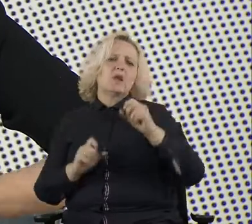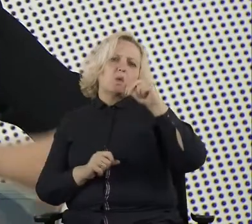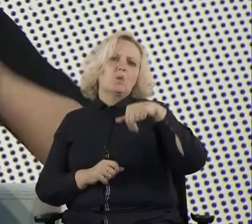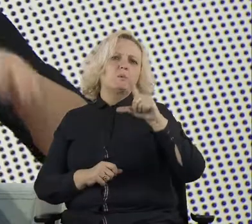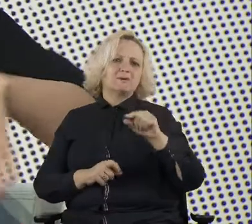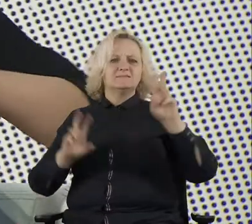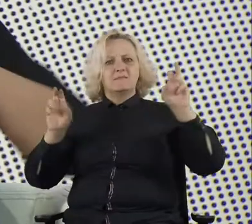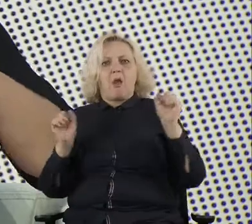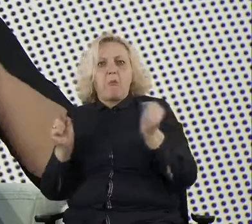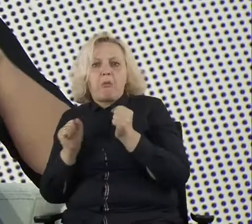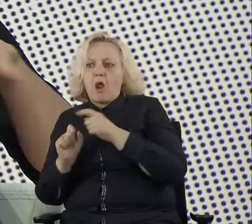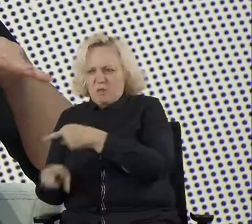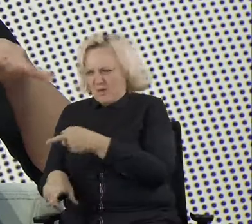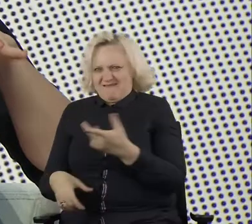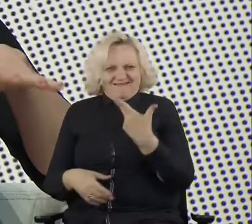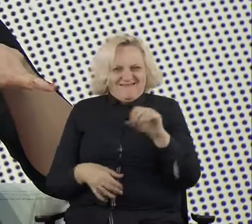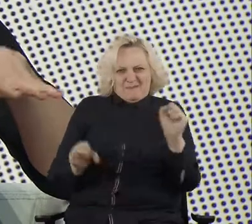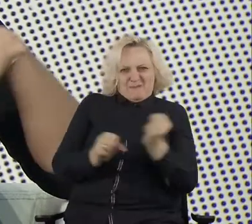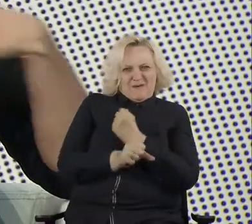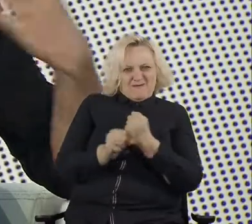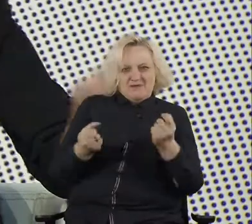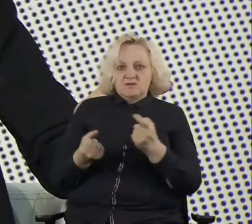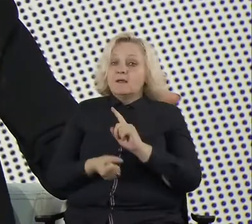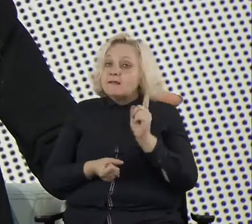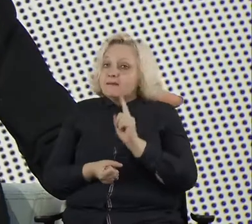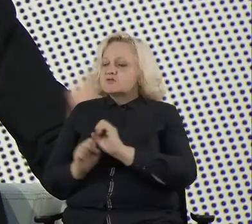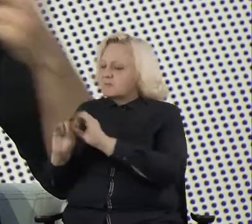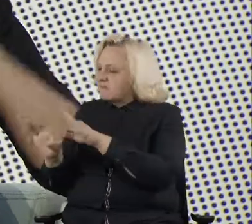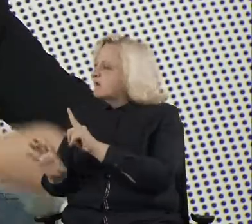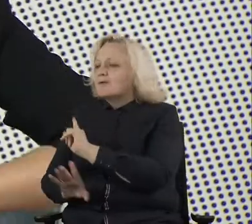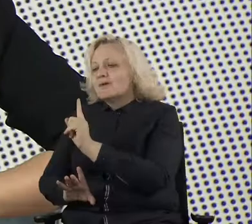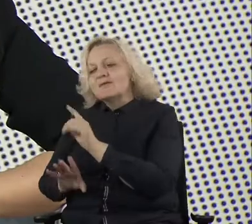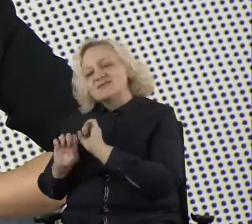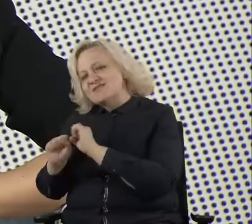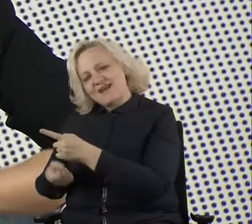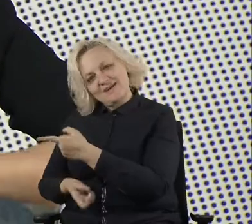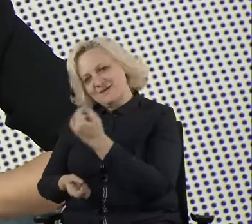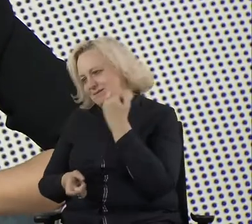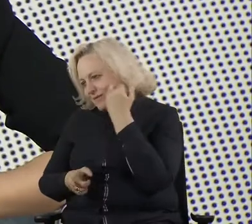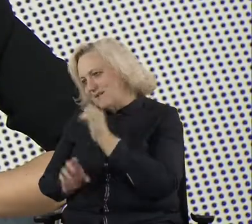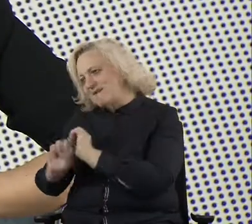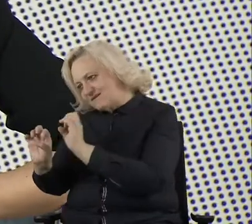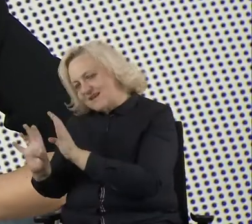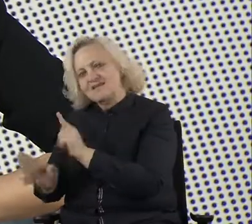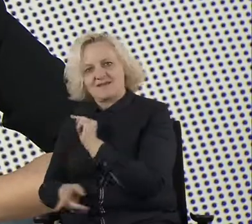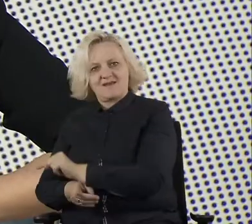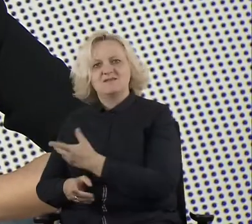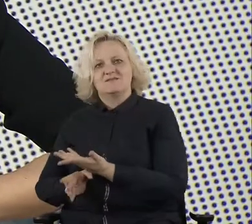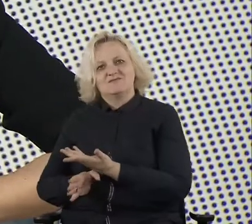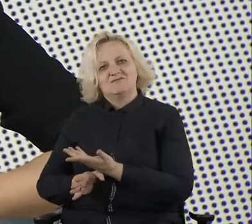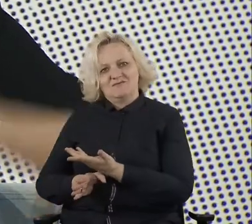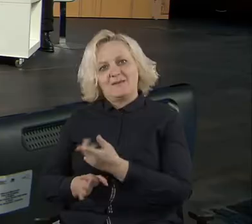it isn't. Uh, so it's not true. And from the other side, I will tell you the thing. When we were announcing our